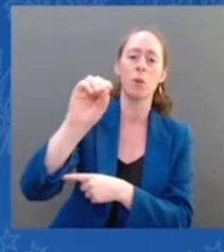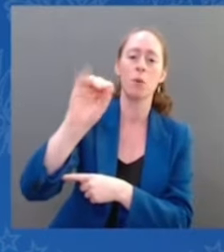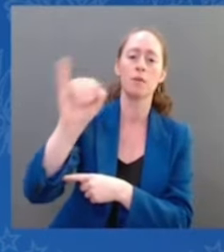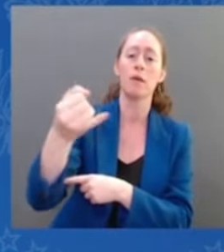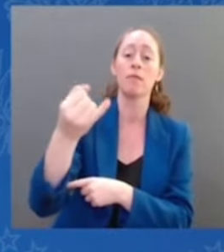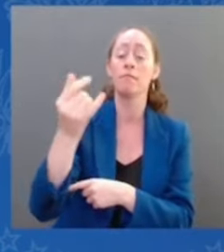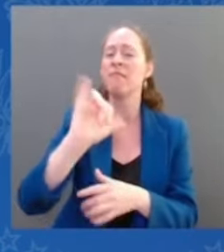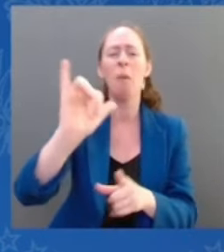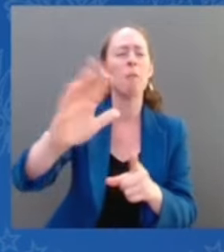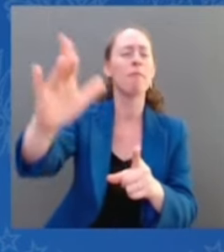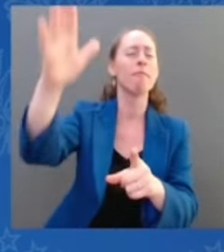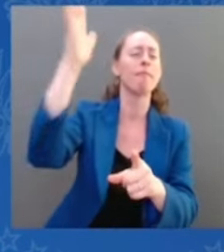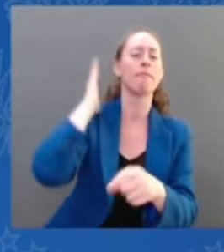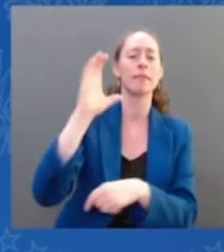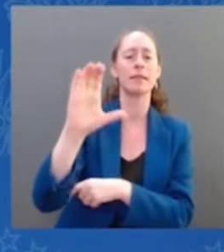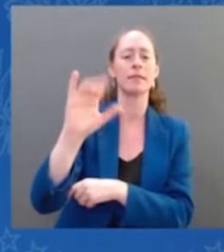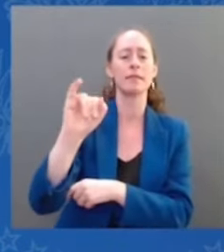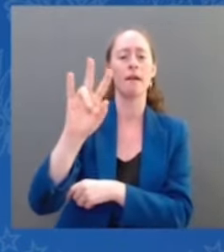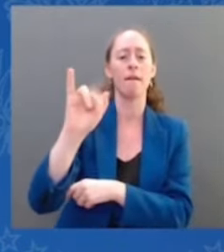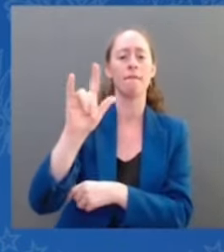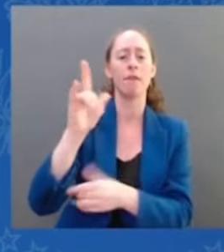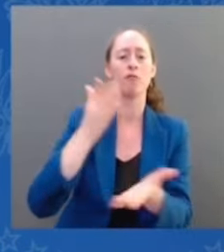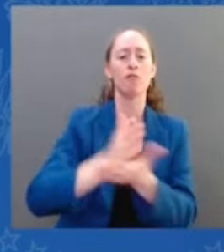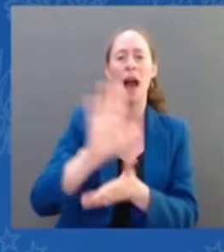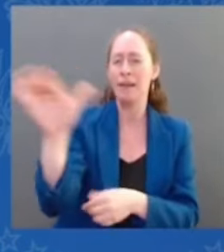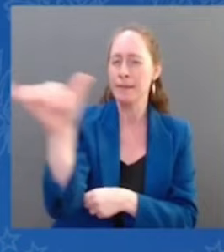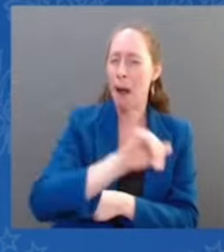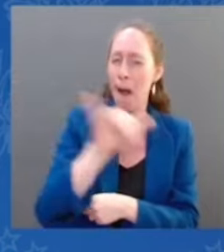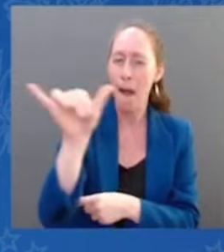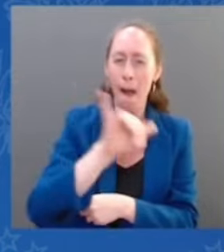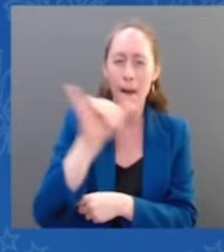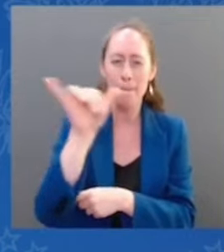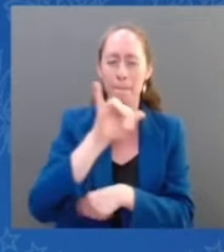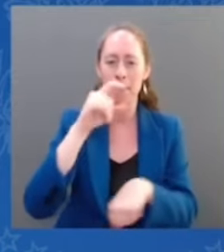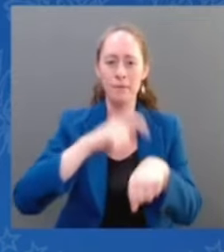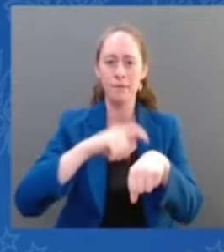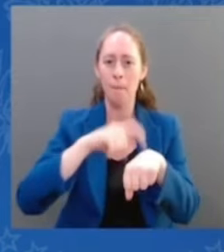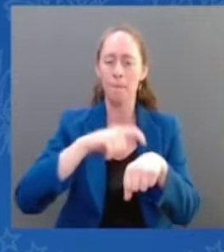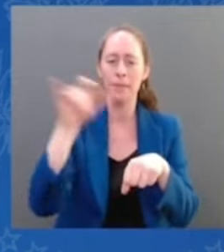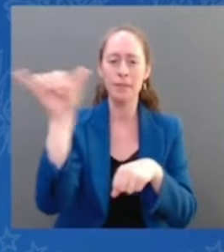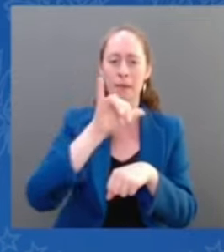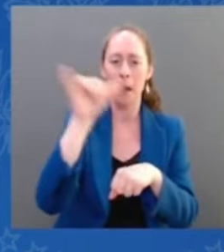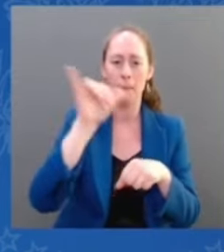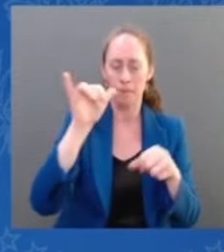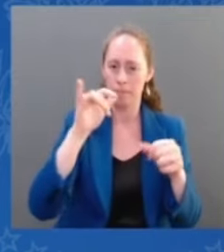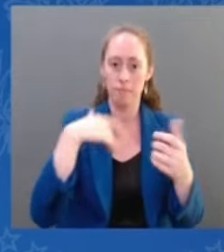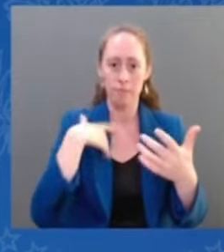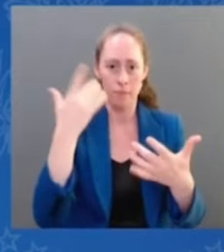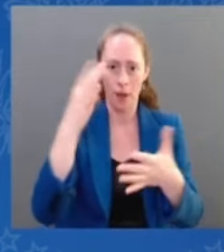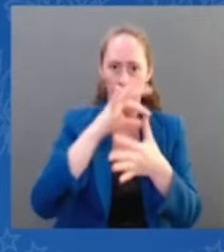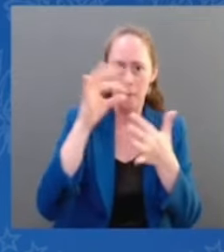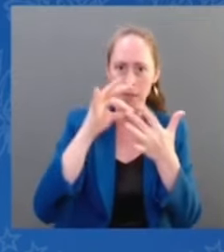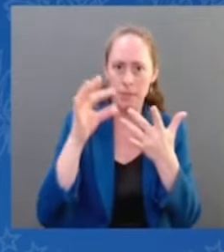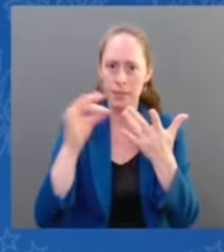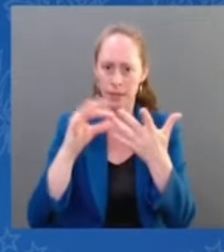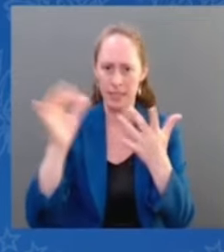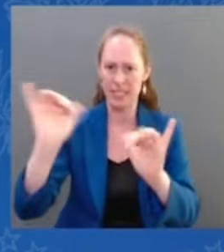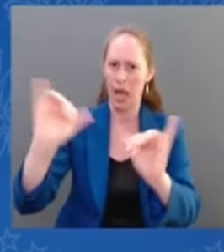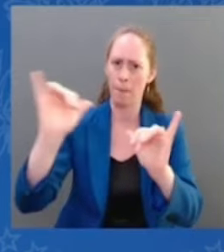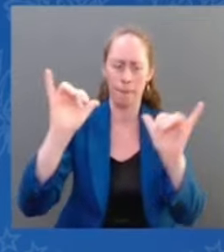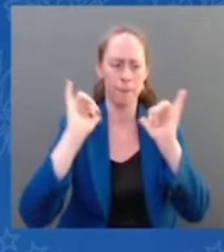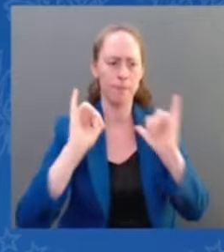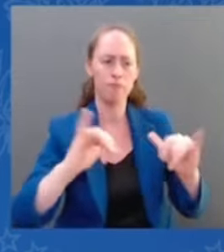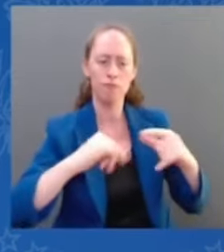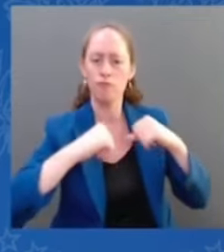to protect these women seeking to invoke their rights. In states where clinics are still open, to protect them from intimidation,